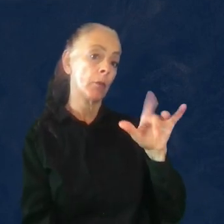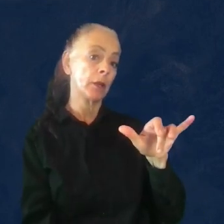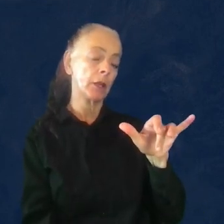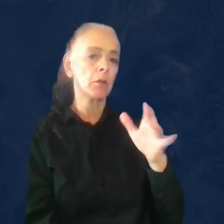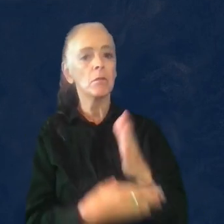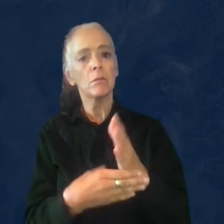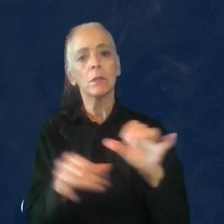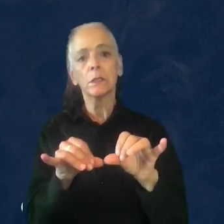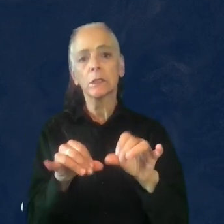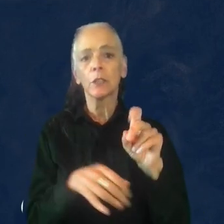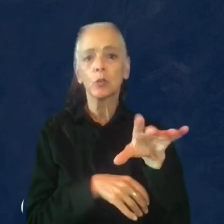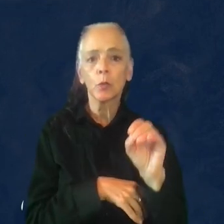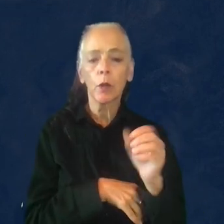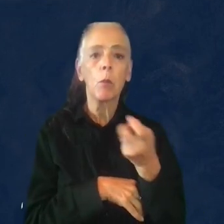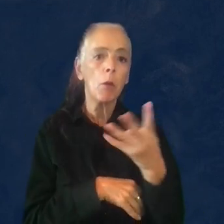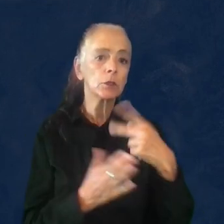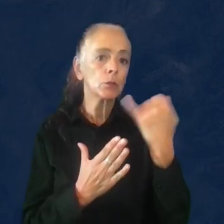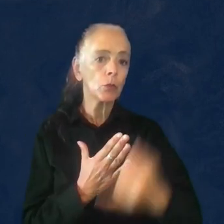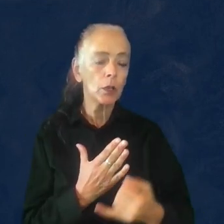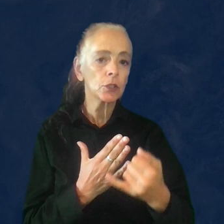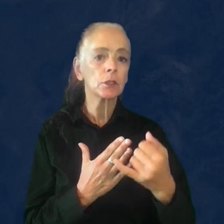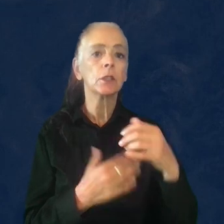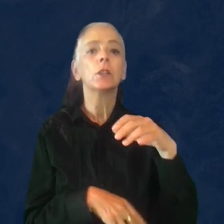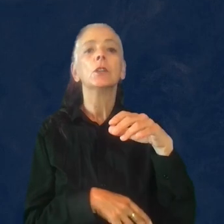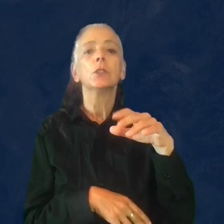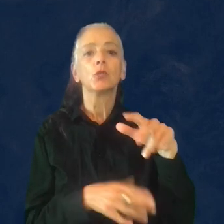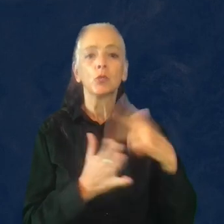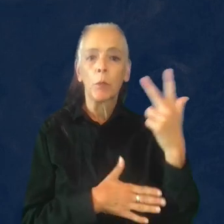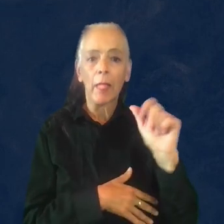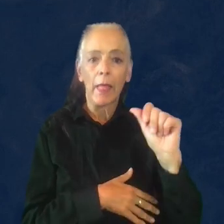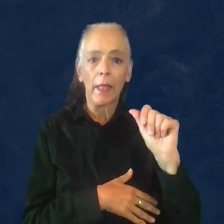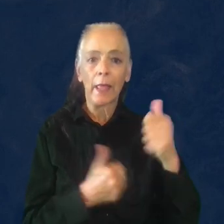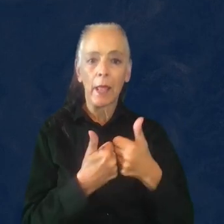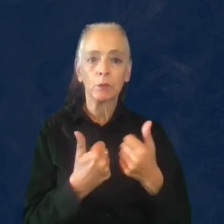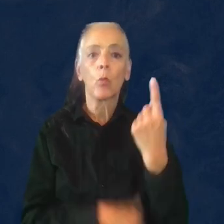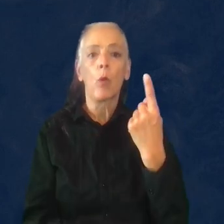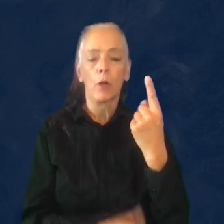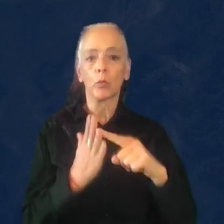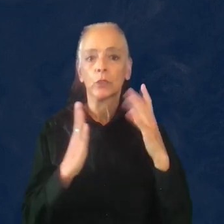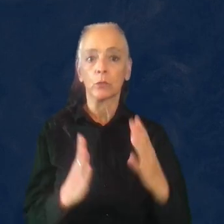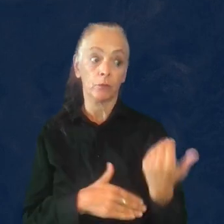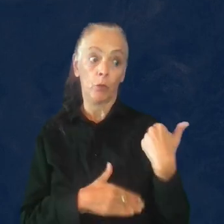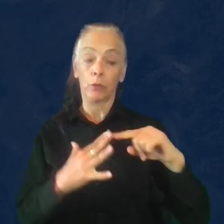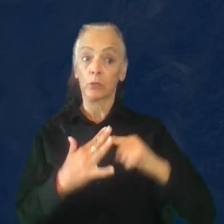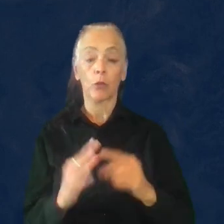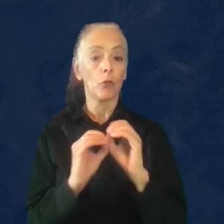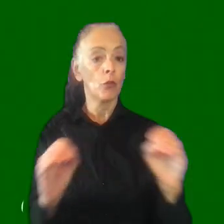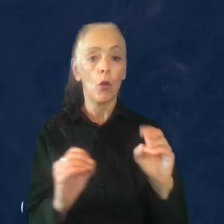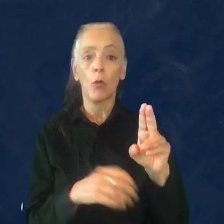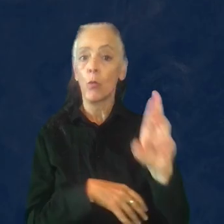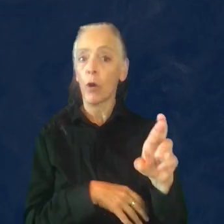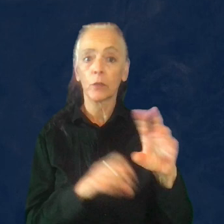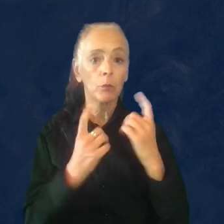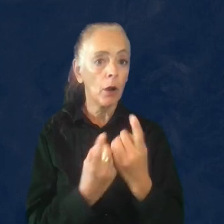studio, multi-projects, working on AAA games with one researcher. Before I started, there was no user researcher and no UR department, so this